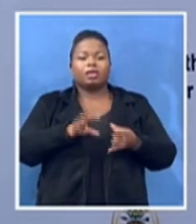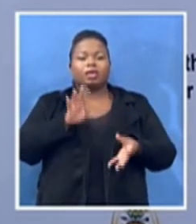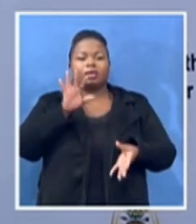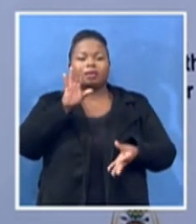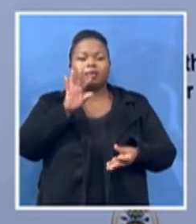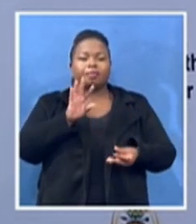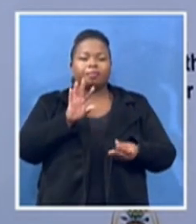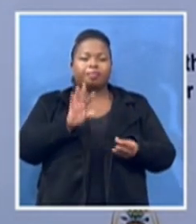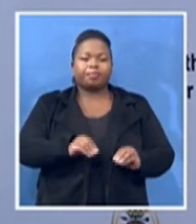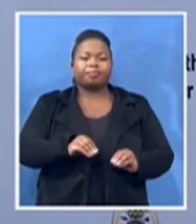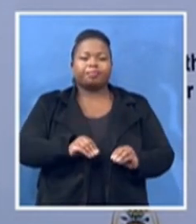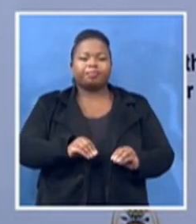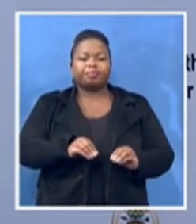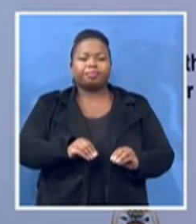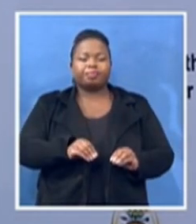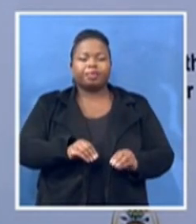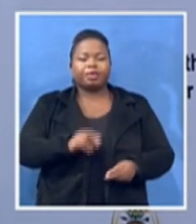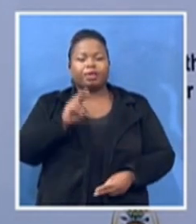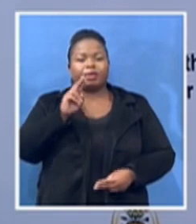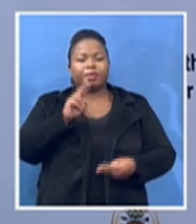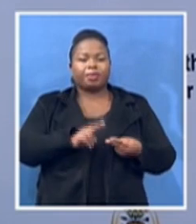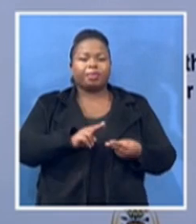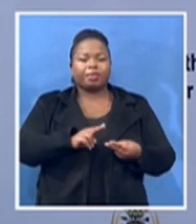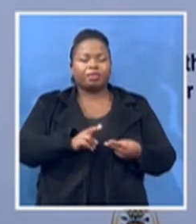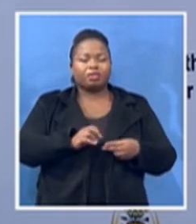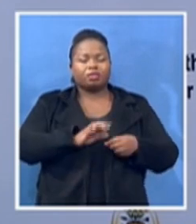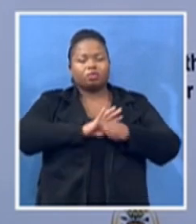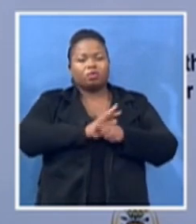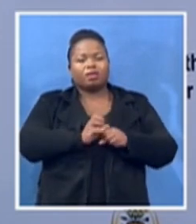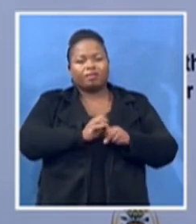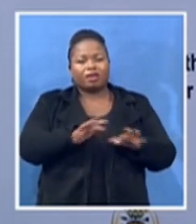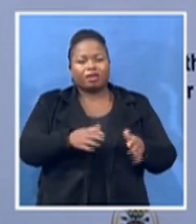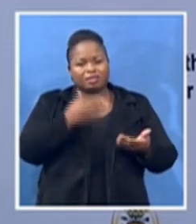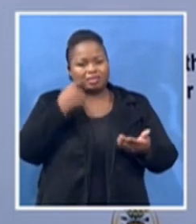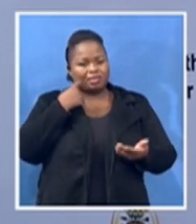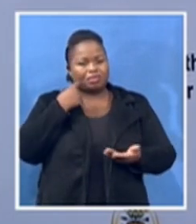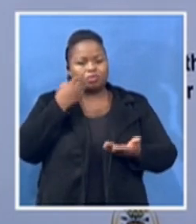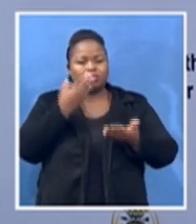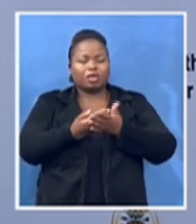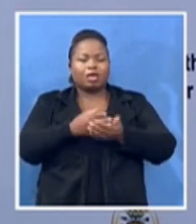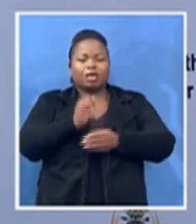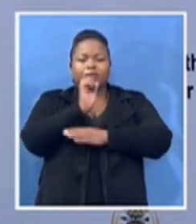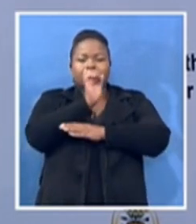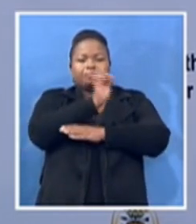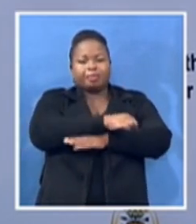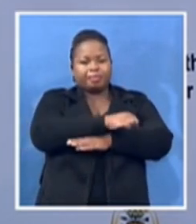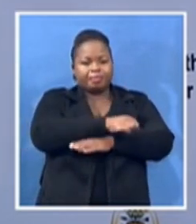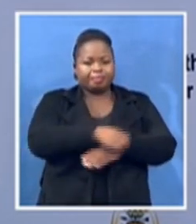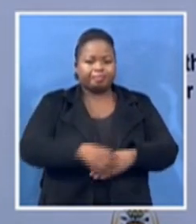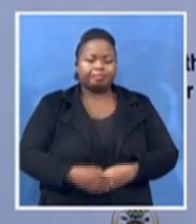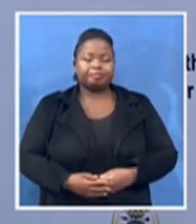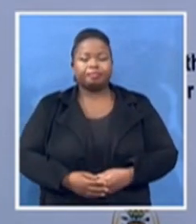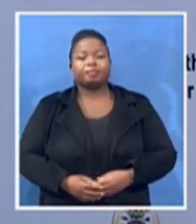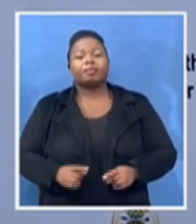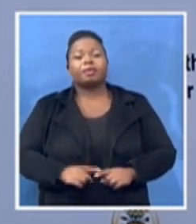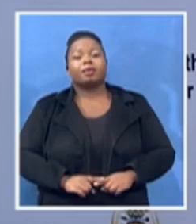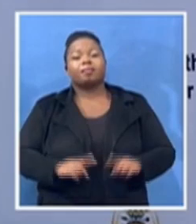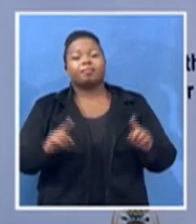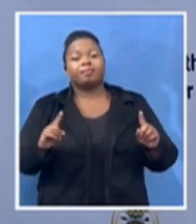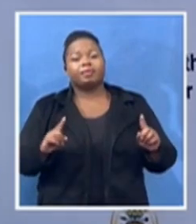in, in, in defeating it. Eh, we also, eh, when we, eh,